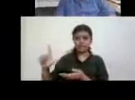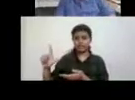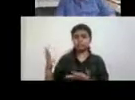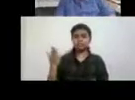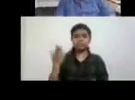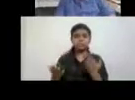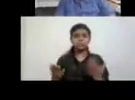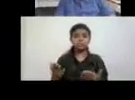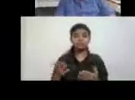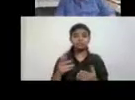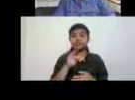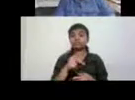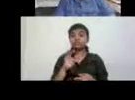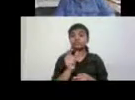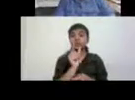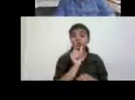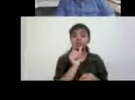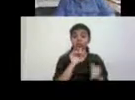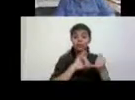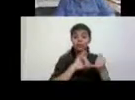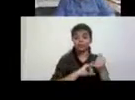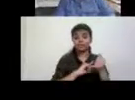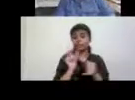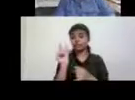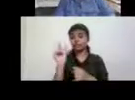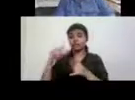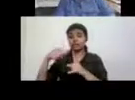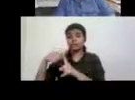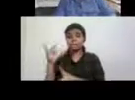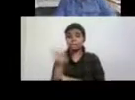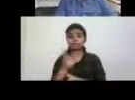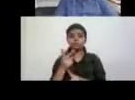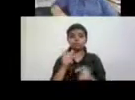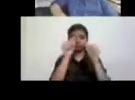The difference between the UK and the US model was that